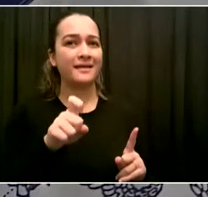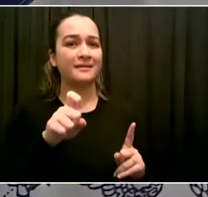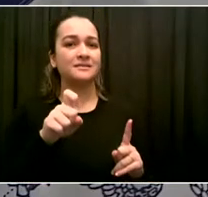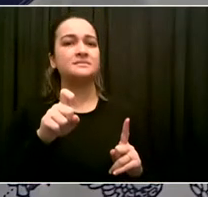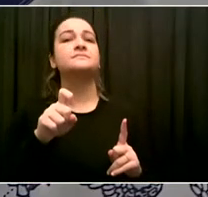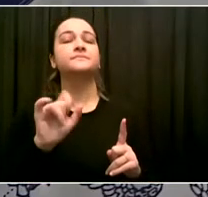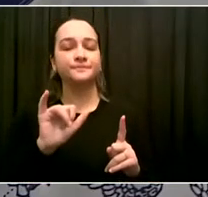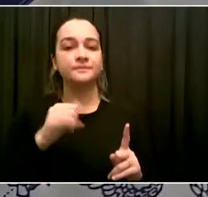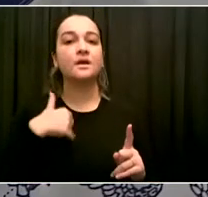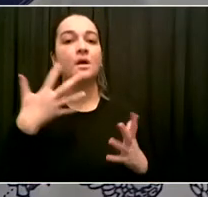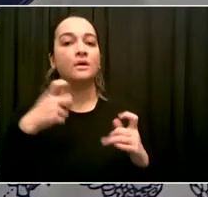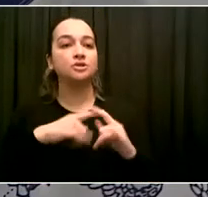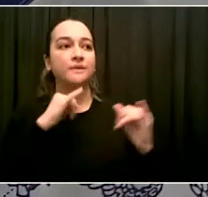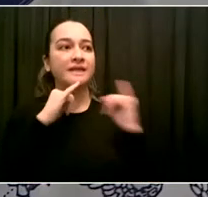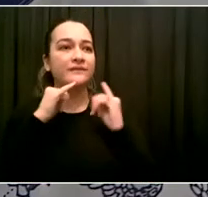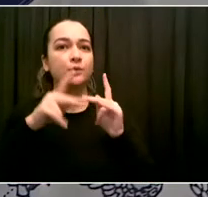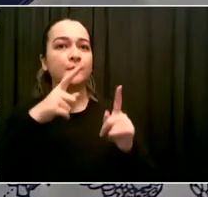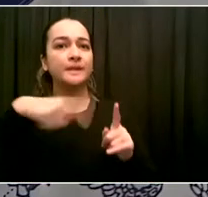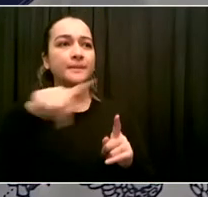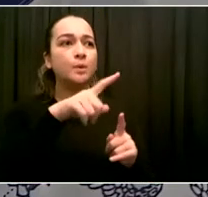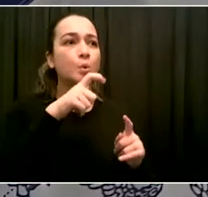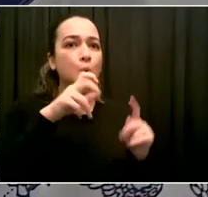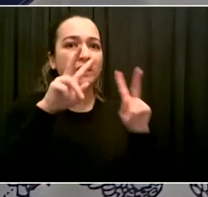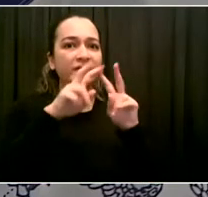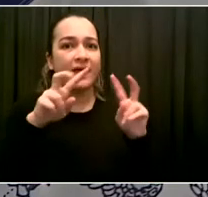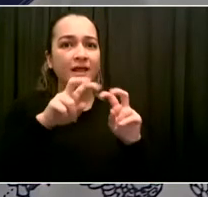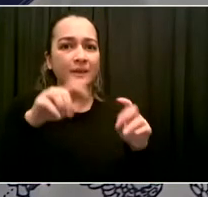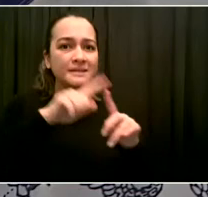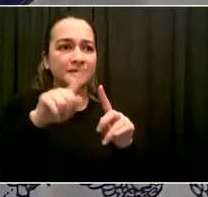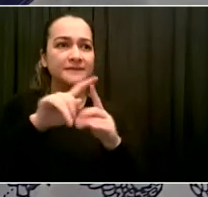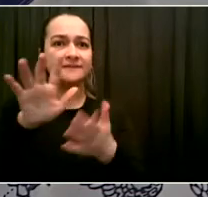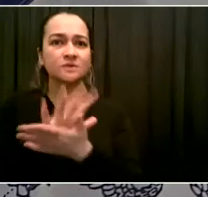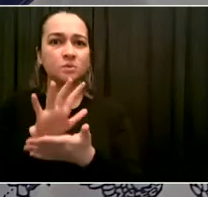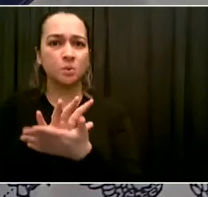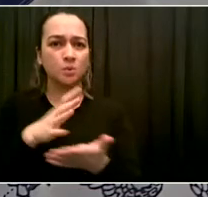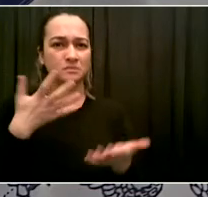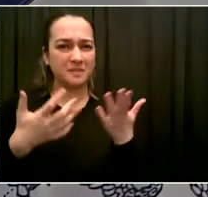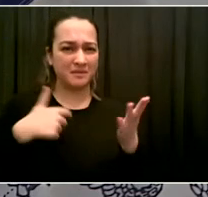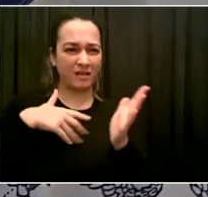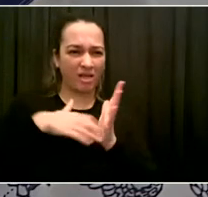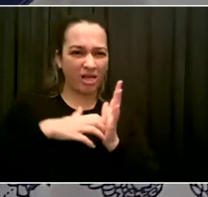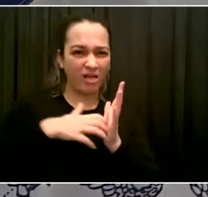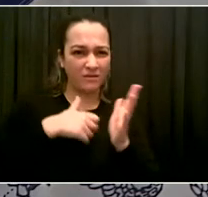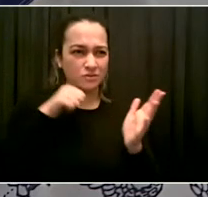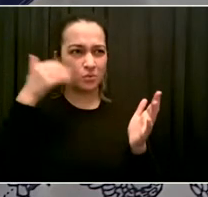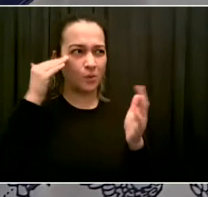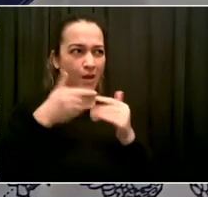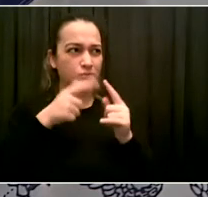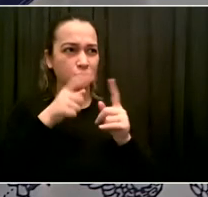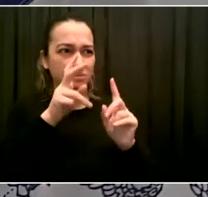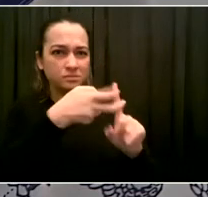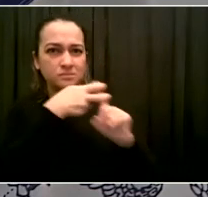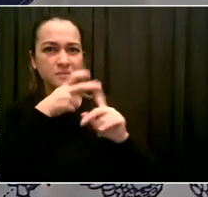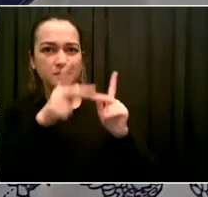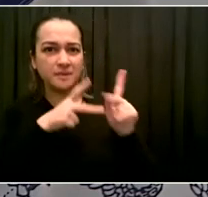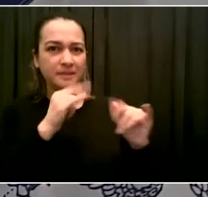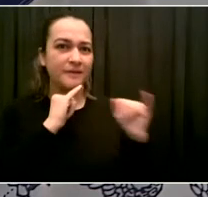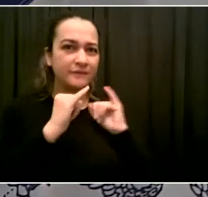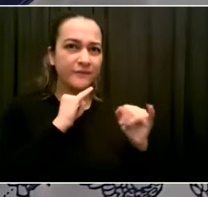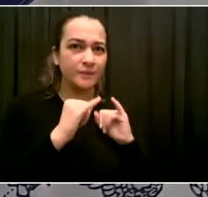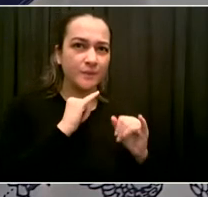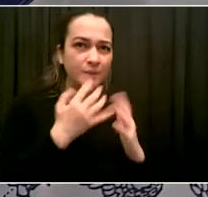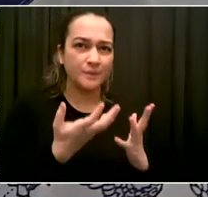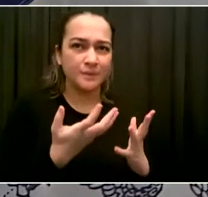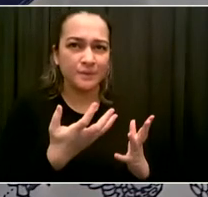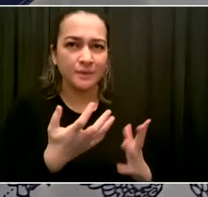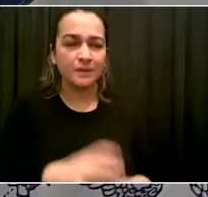it's reached the point where the press offices, the health department, the Department of Education, they all tell me I